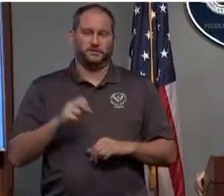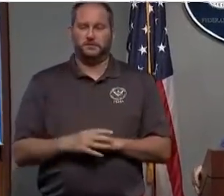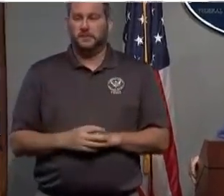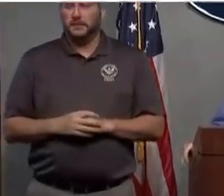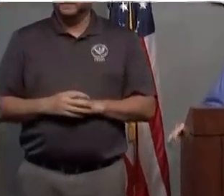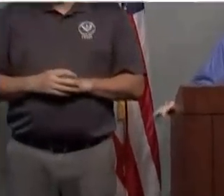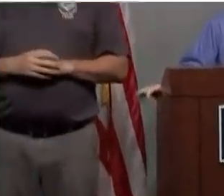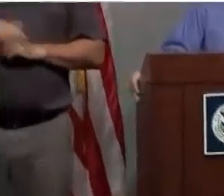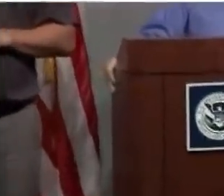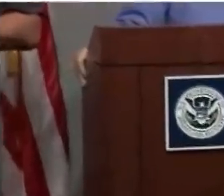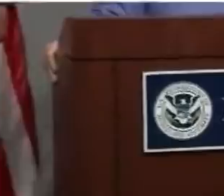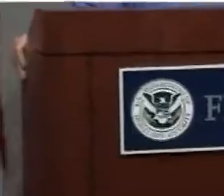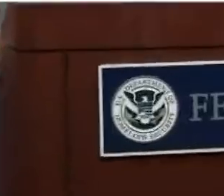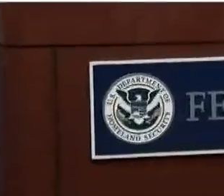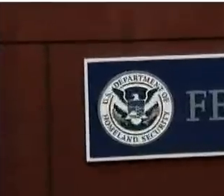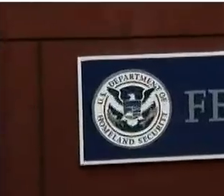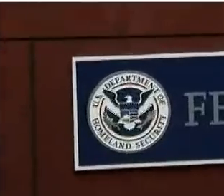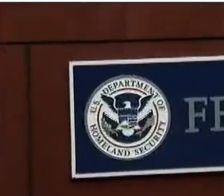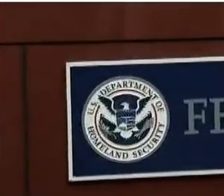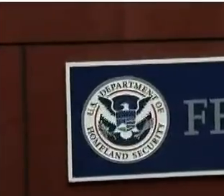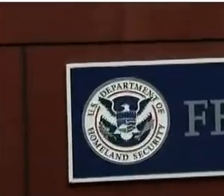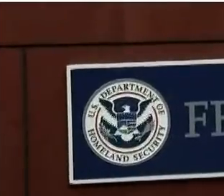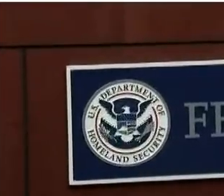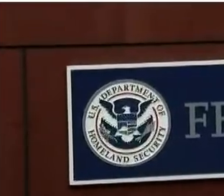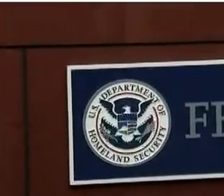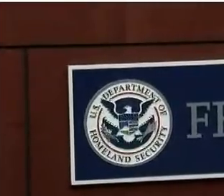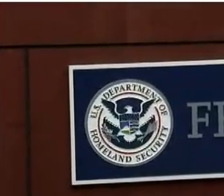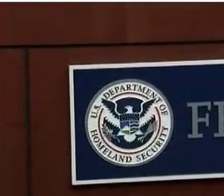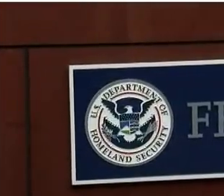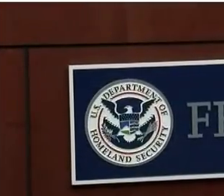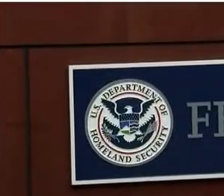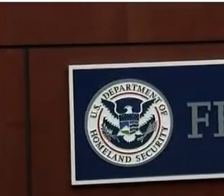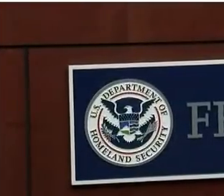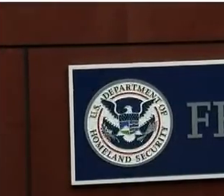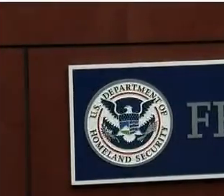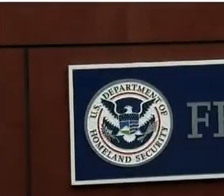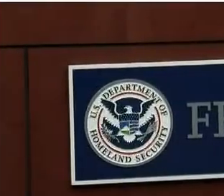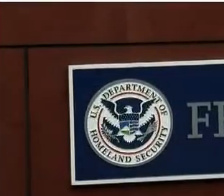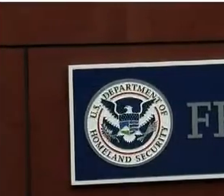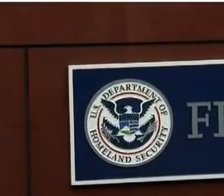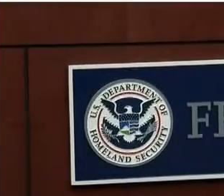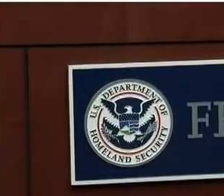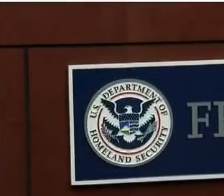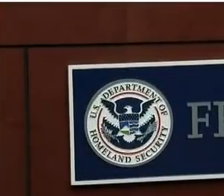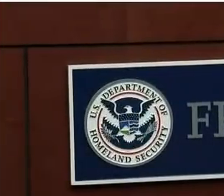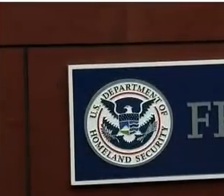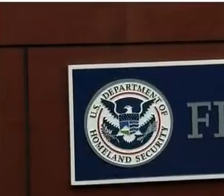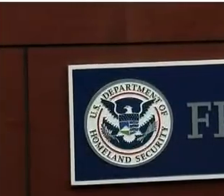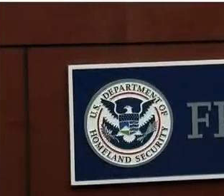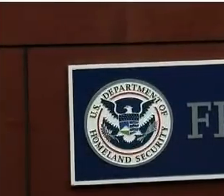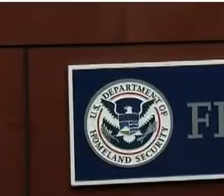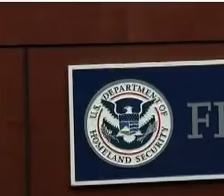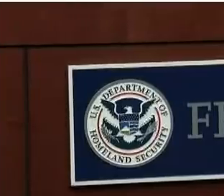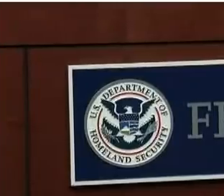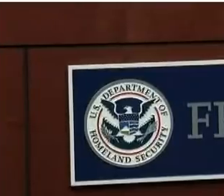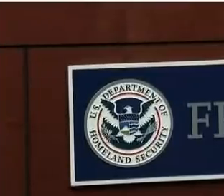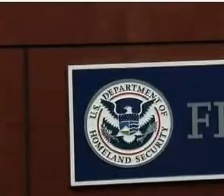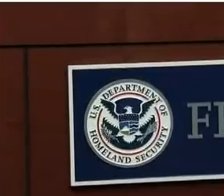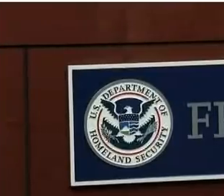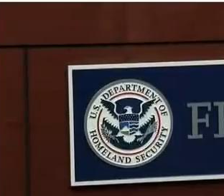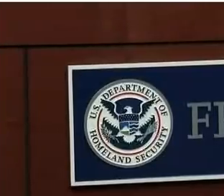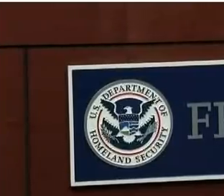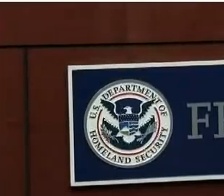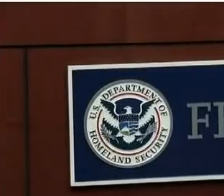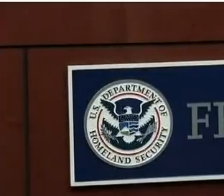a good partner and a dear friend, Dr. Bob Cadillac with the Health and Human Services. Thanks a lot, Not Cadillac. Thank you. Good morning.